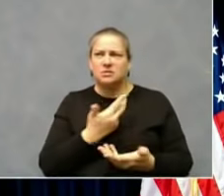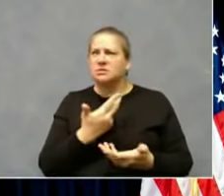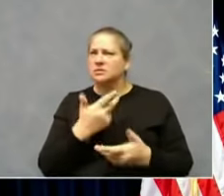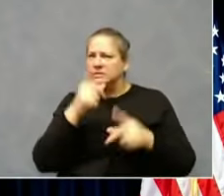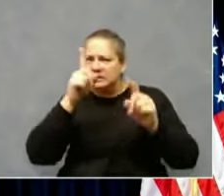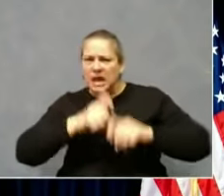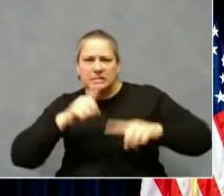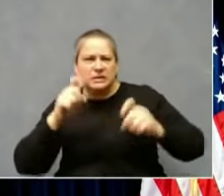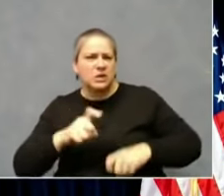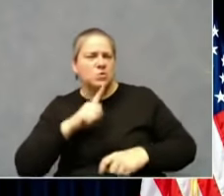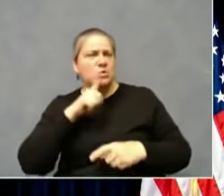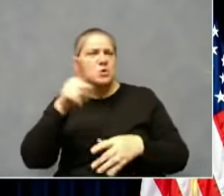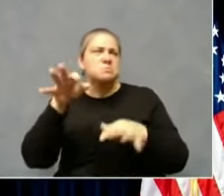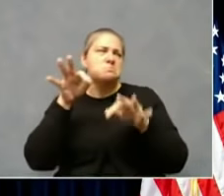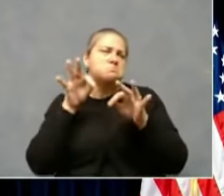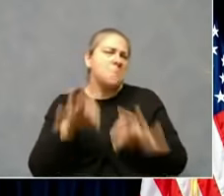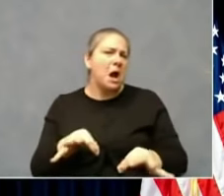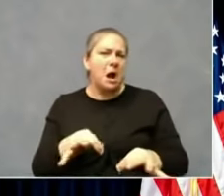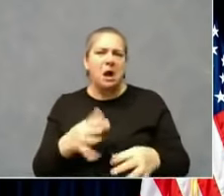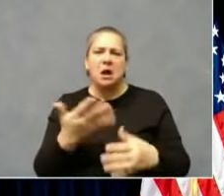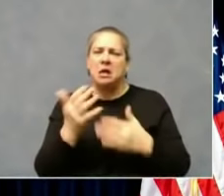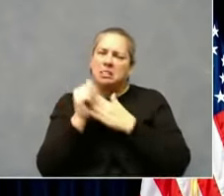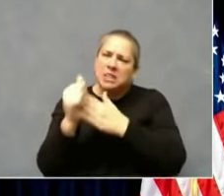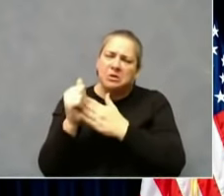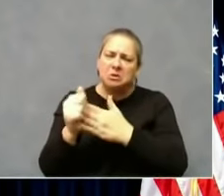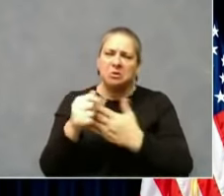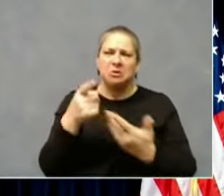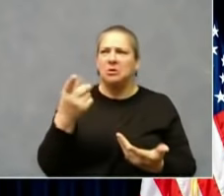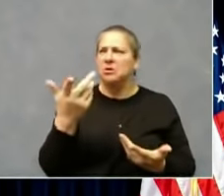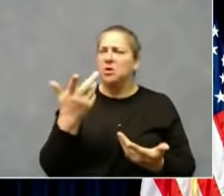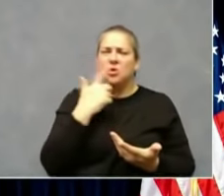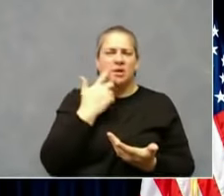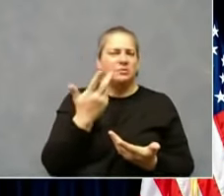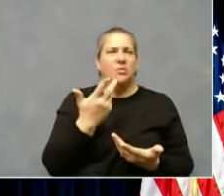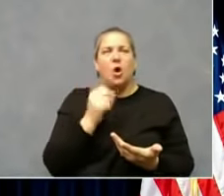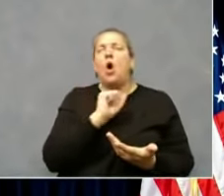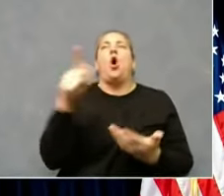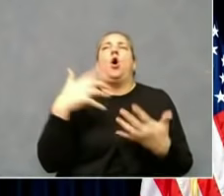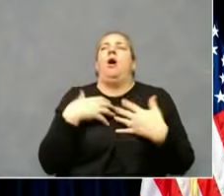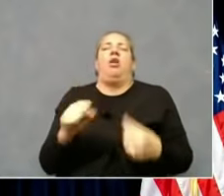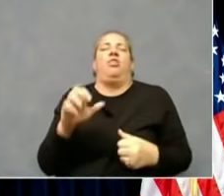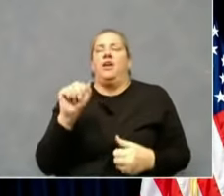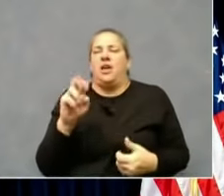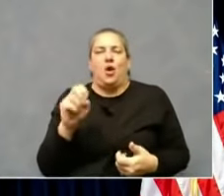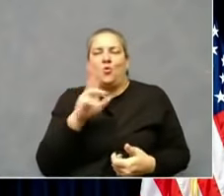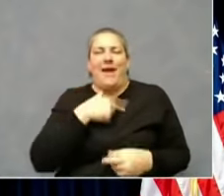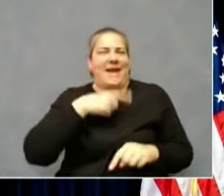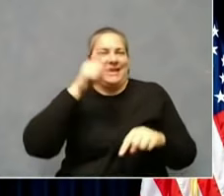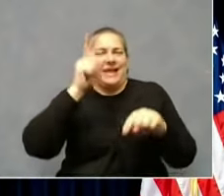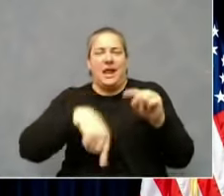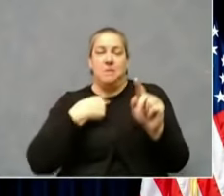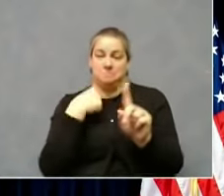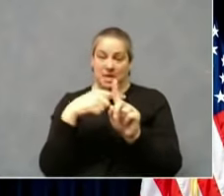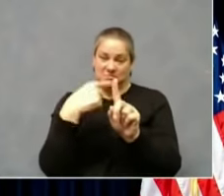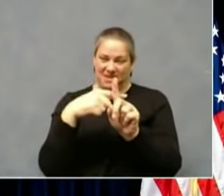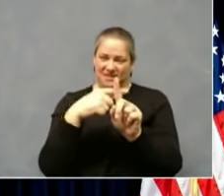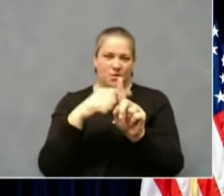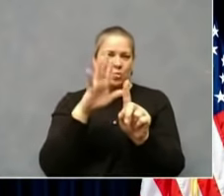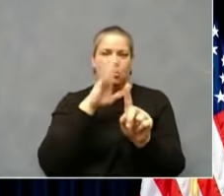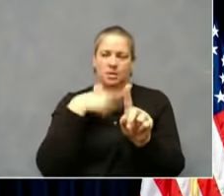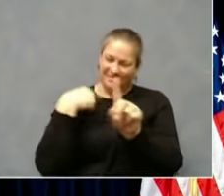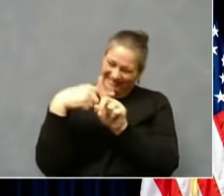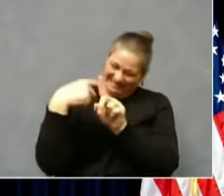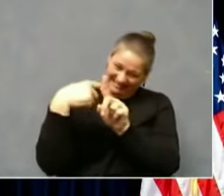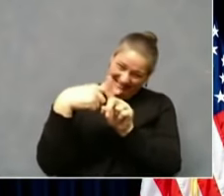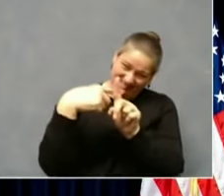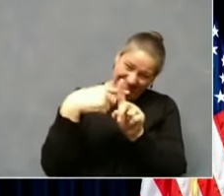systems, including St. Elizabeth's. I can't say enough positive things about them, but